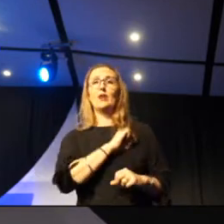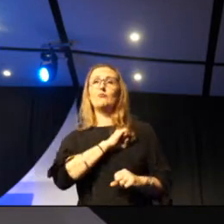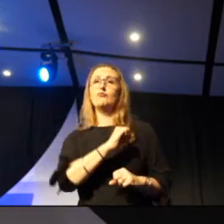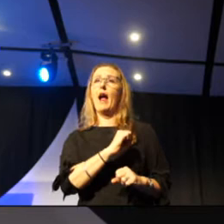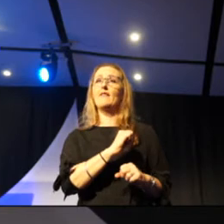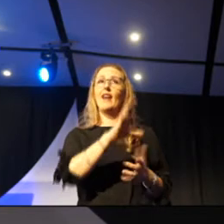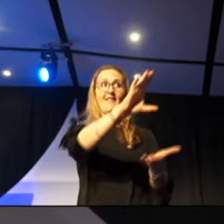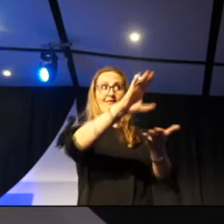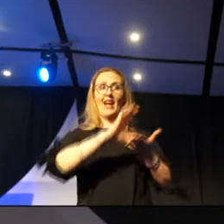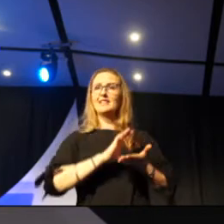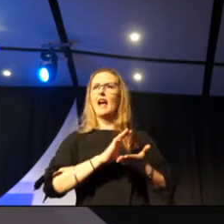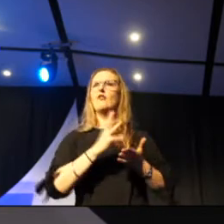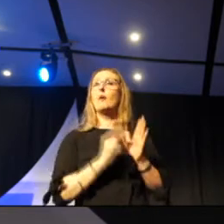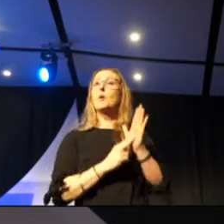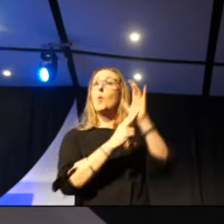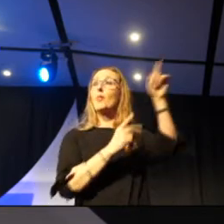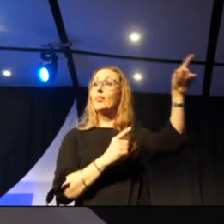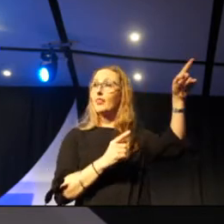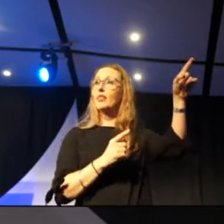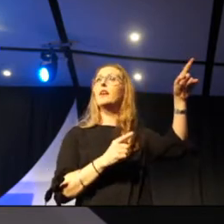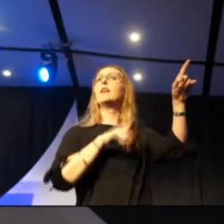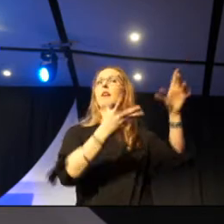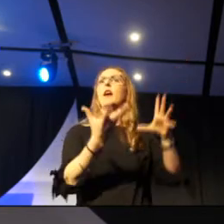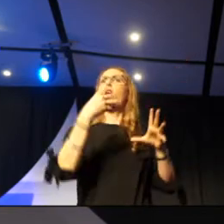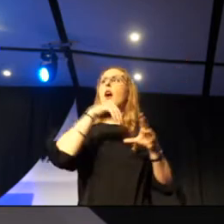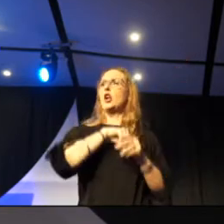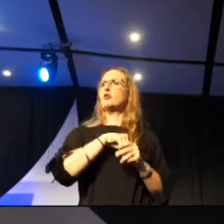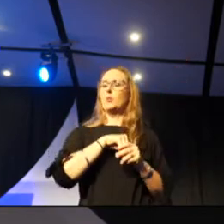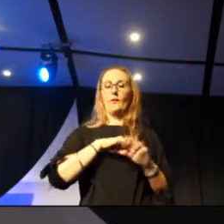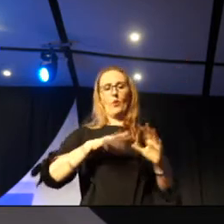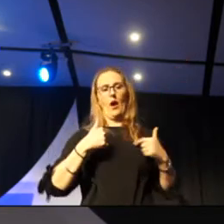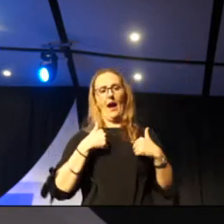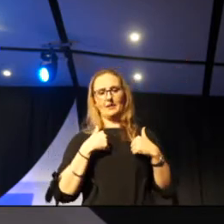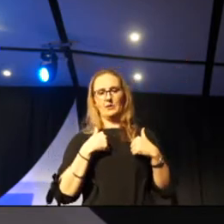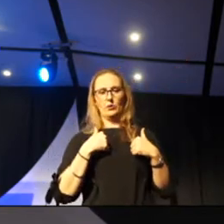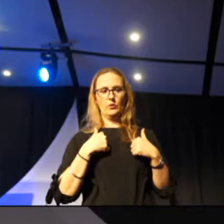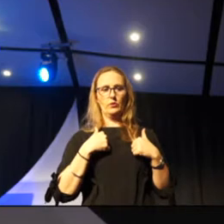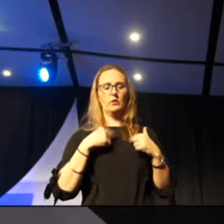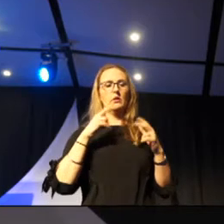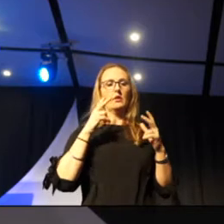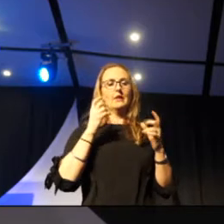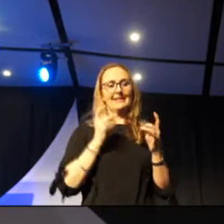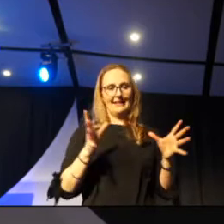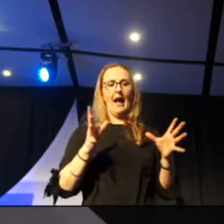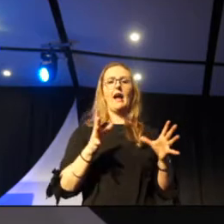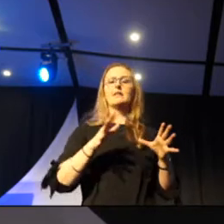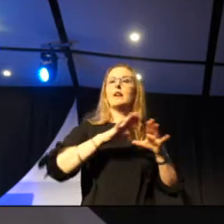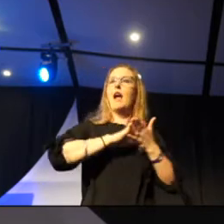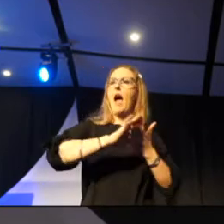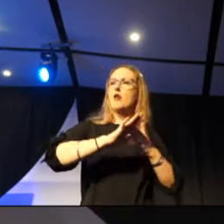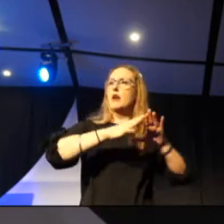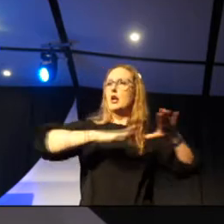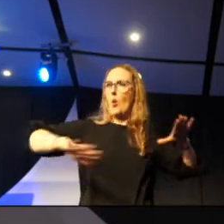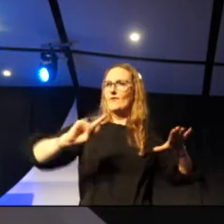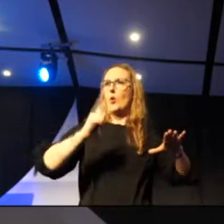Gulf, contribute to start production in the Haraki Gulf, the outer Gulf, and the connected waters of the Gulf,